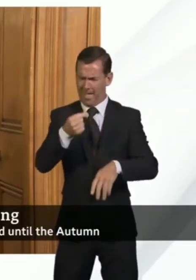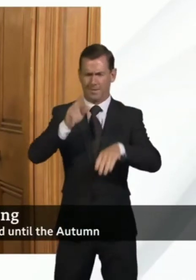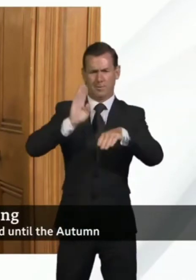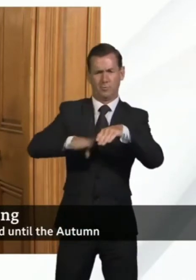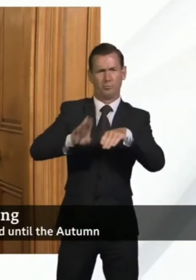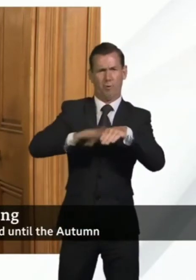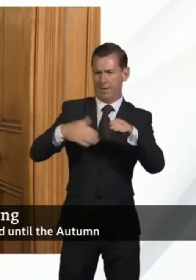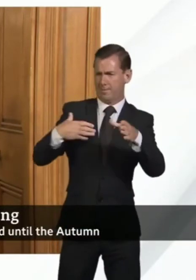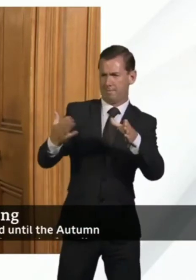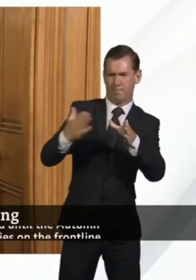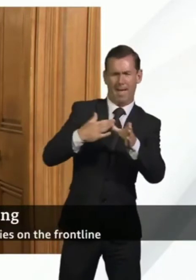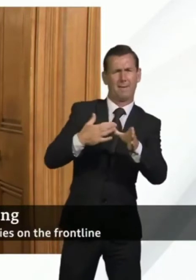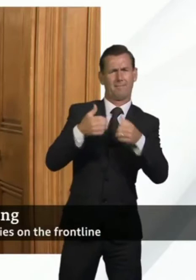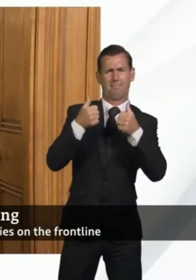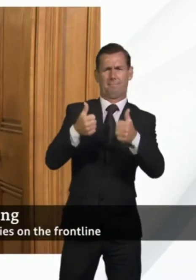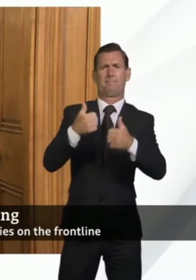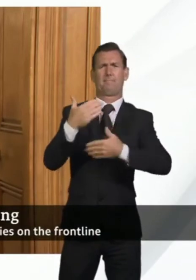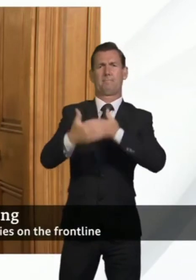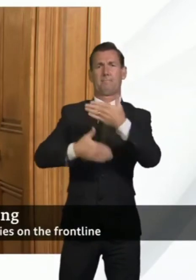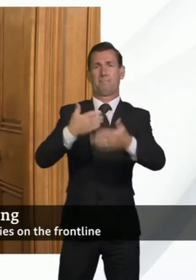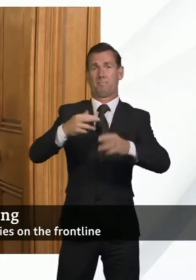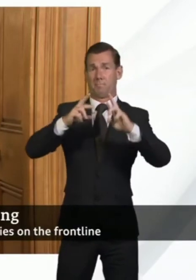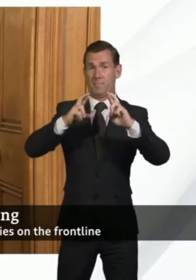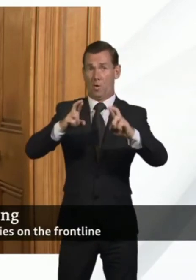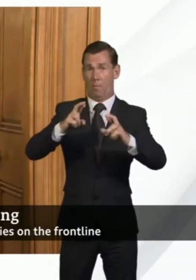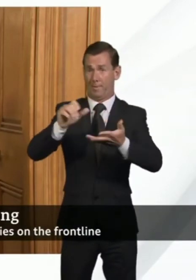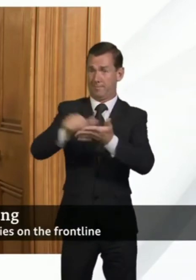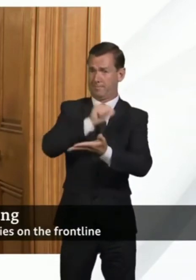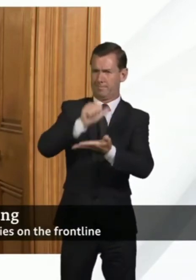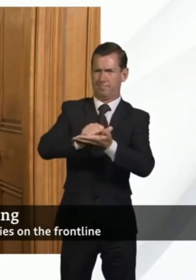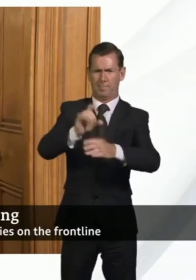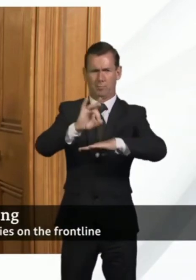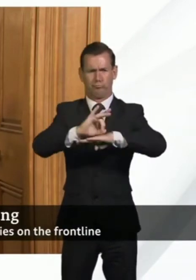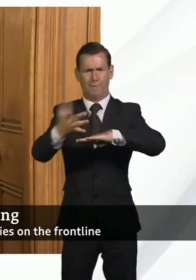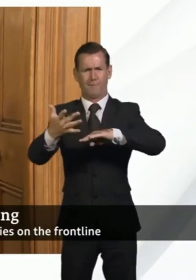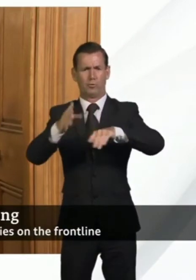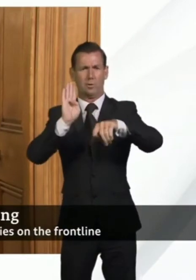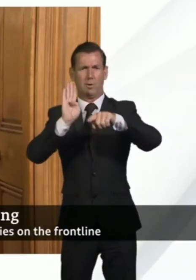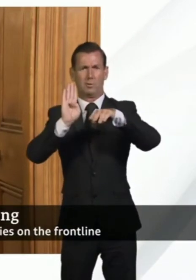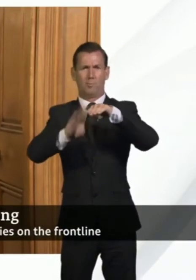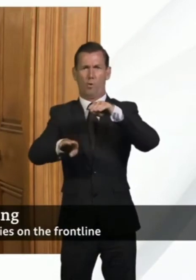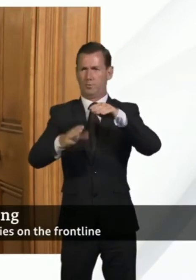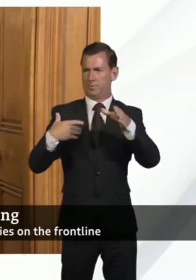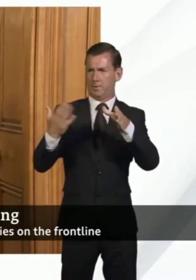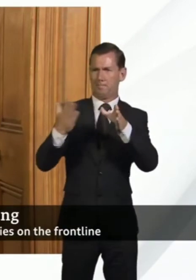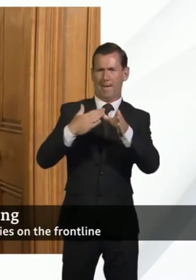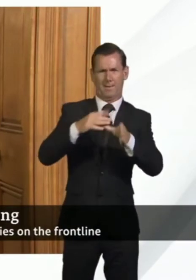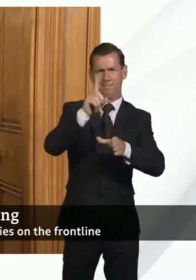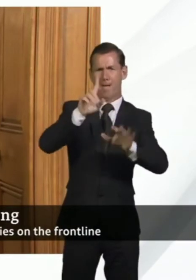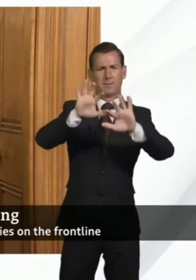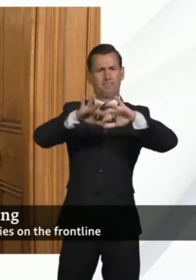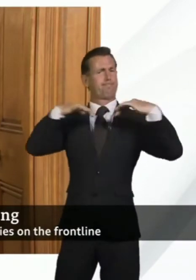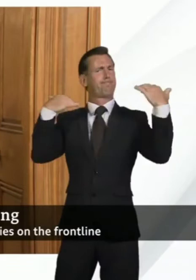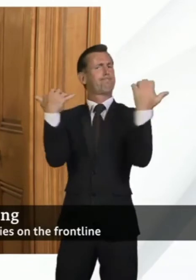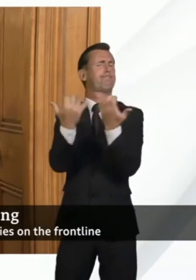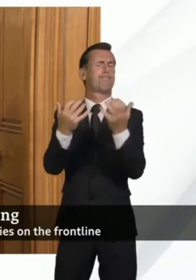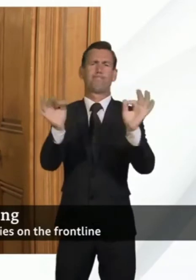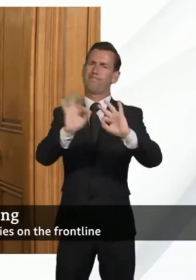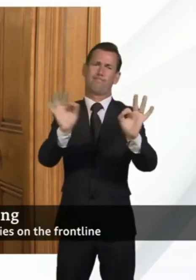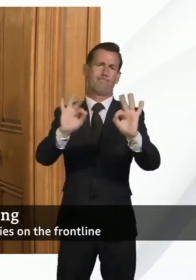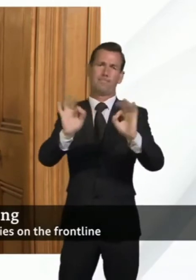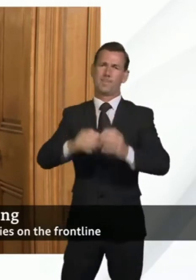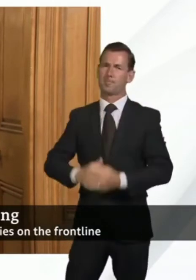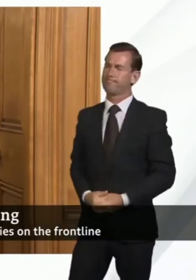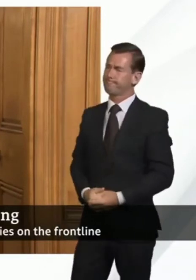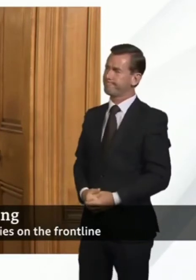turn, will pave the way for the return of life sports behind closed doors in the near future. Normal life, as